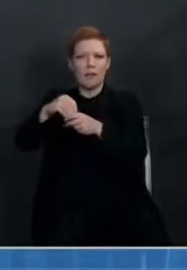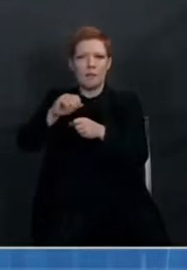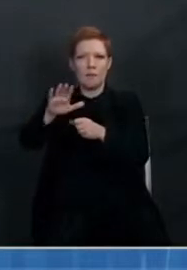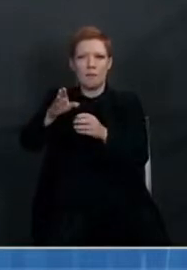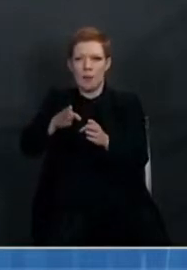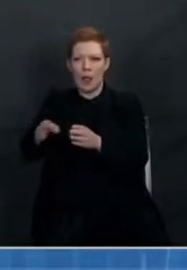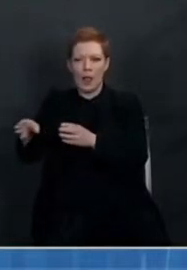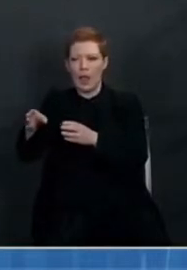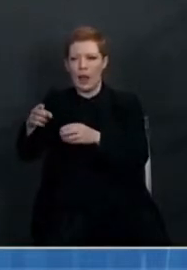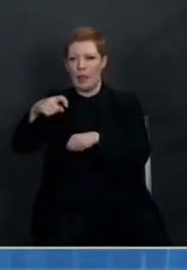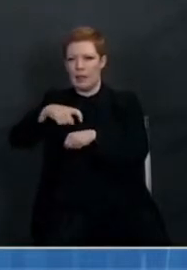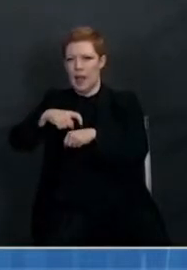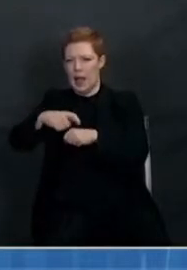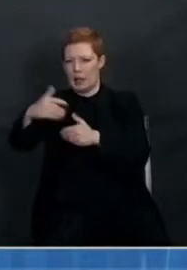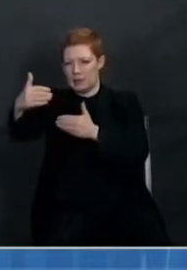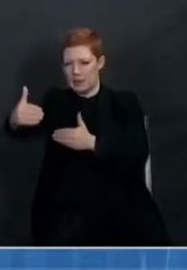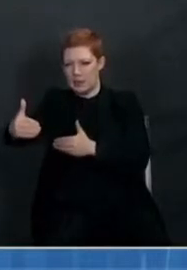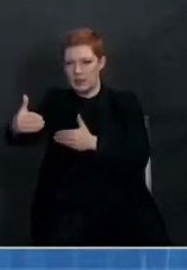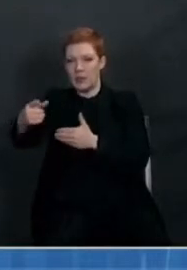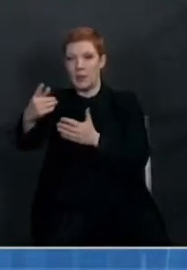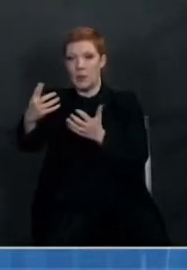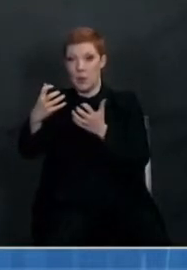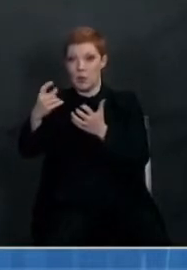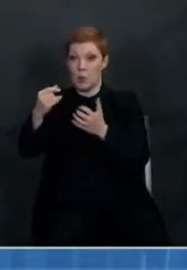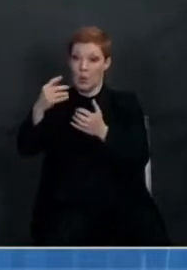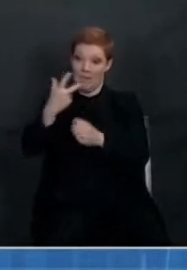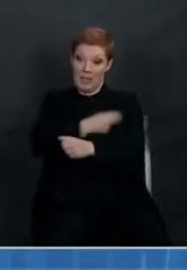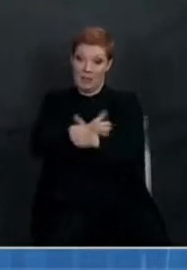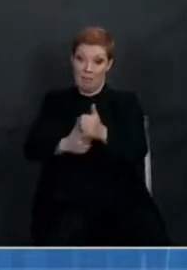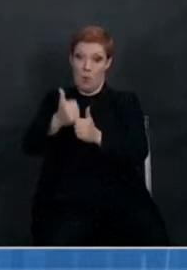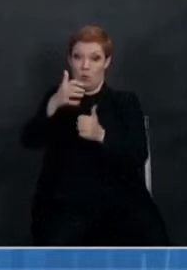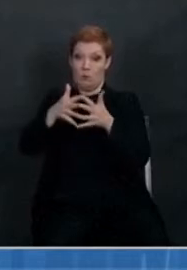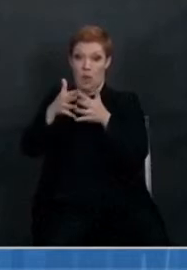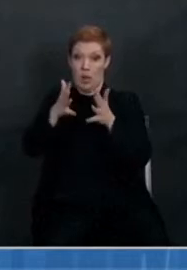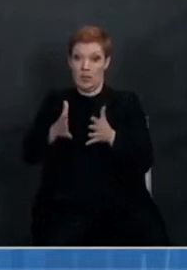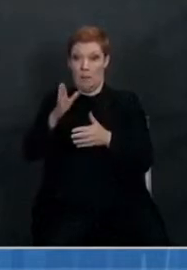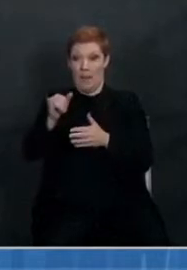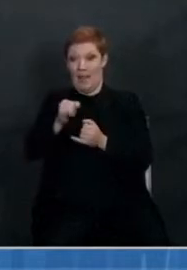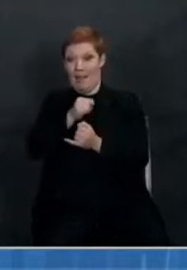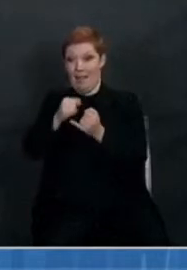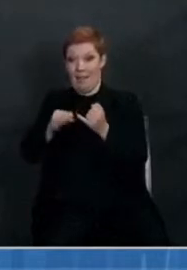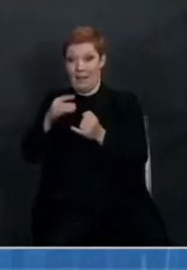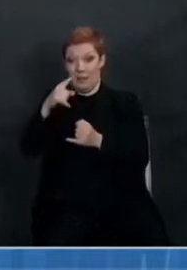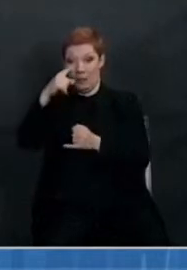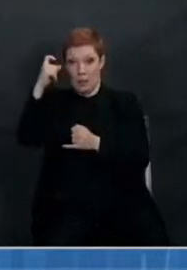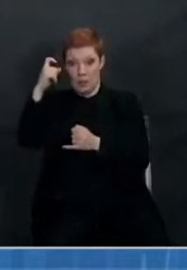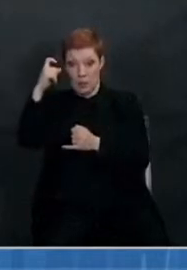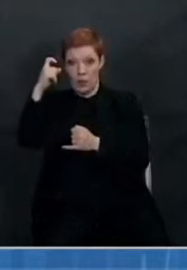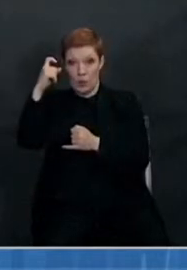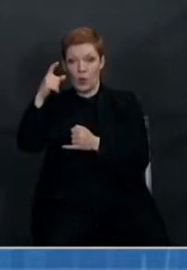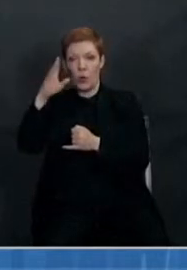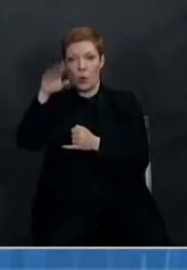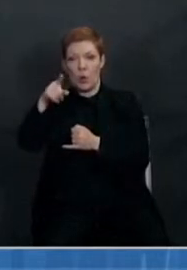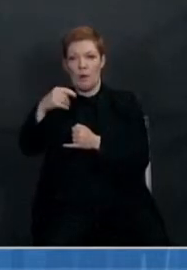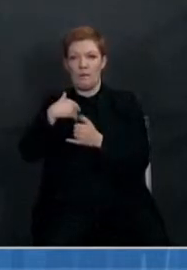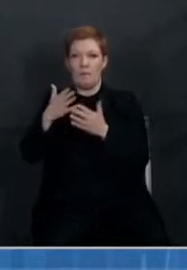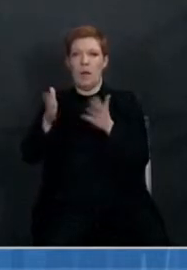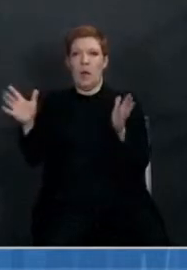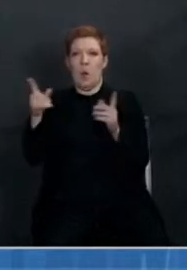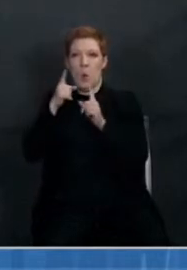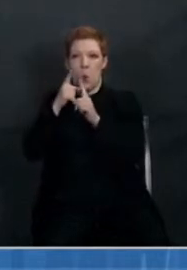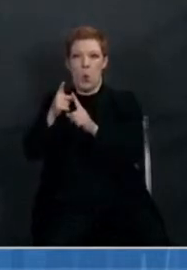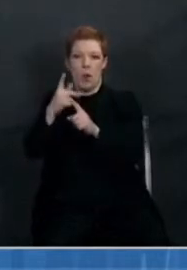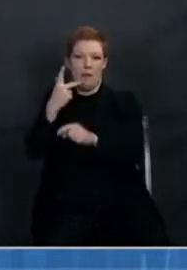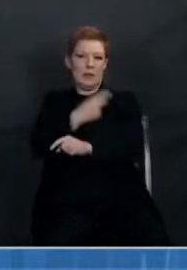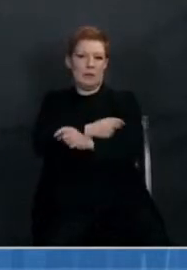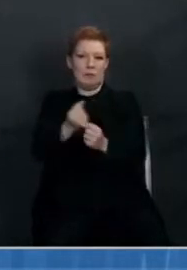of vaccinating most Americans by the end of the summer? And secondly, given the broader goal, of course, of vaccinating as many people as possible,